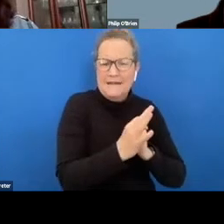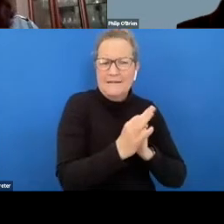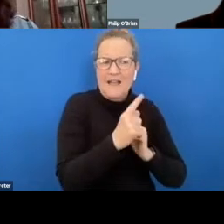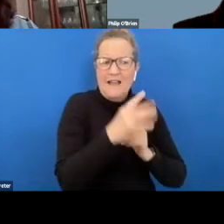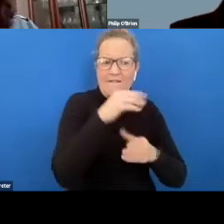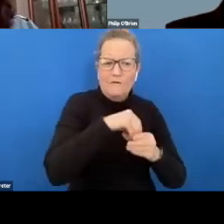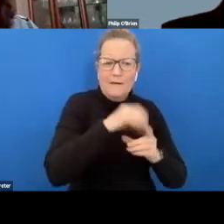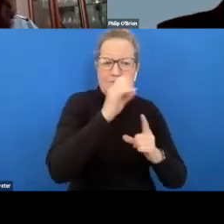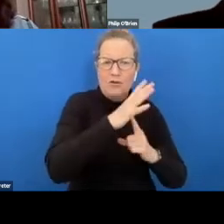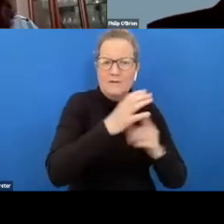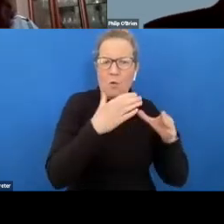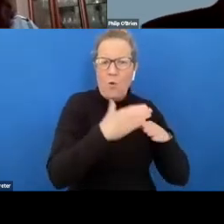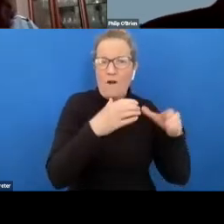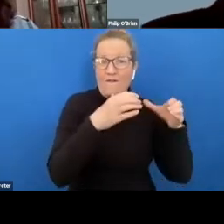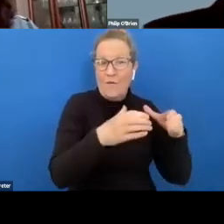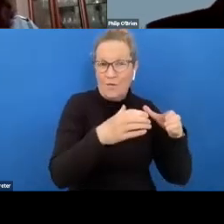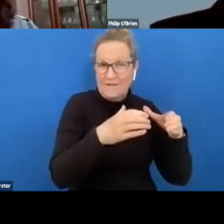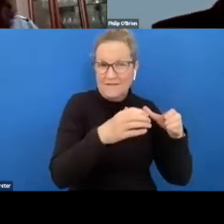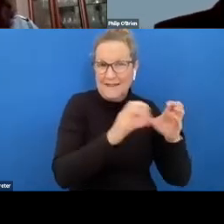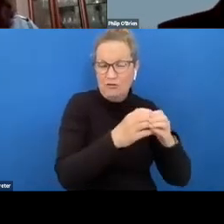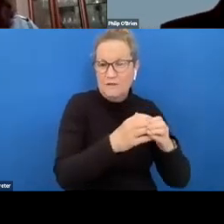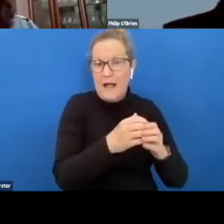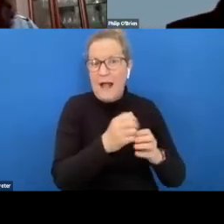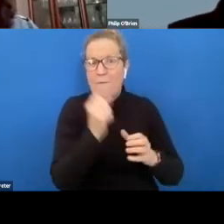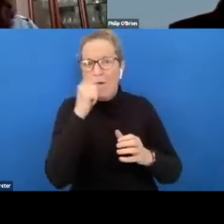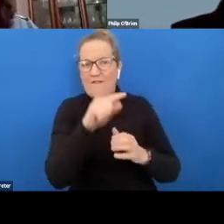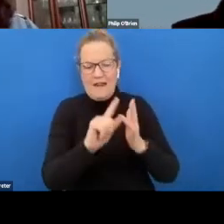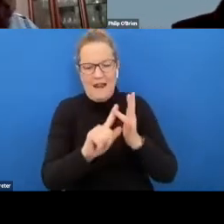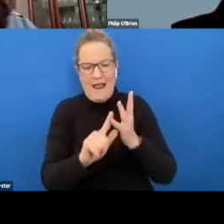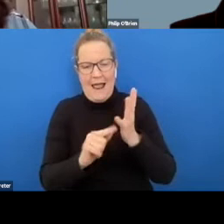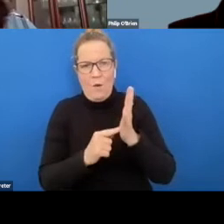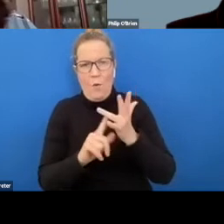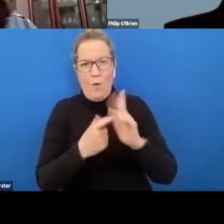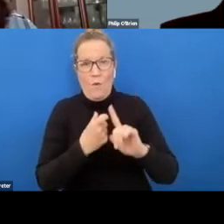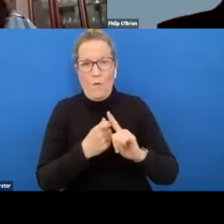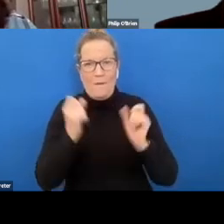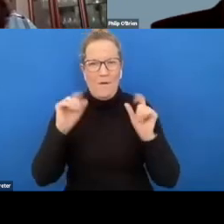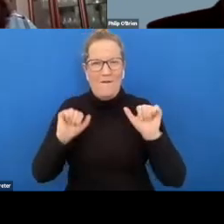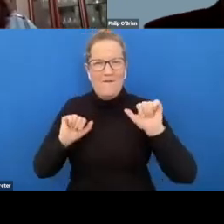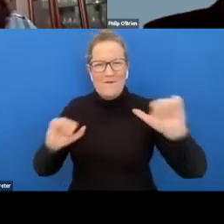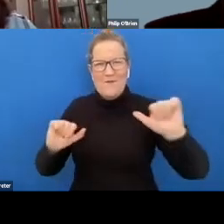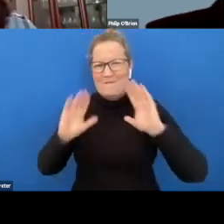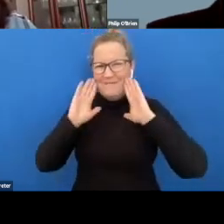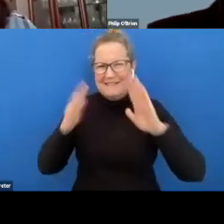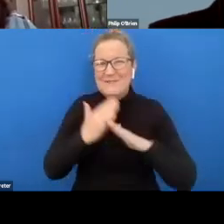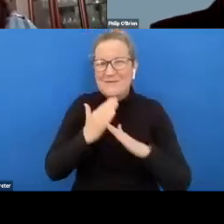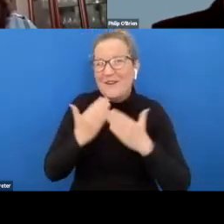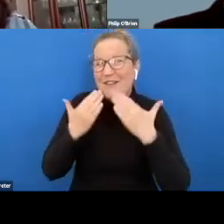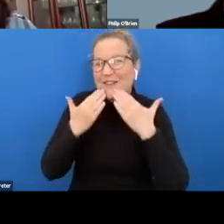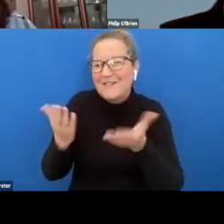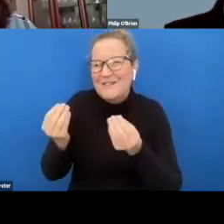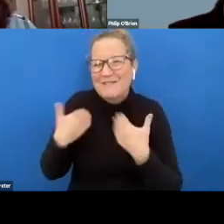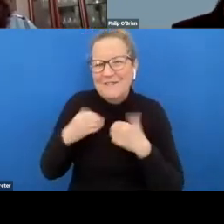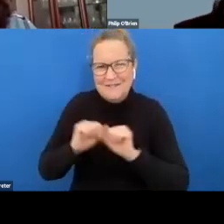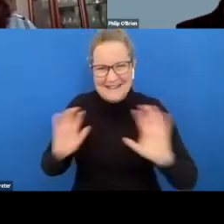um i'm aware of outlook and the great work that that you do ariana thank you very much for qualifying that